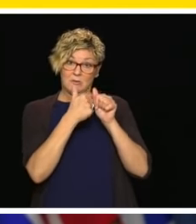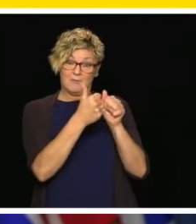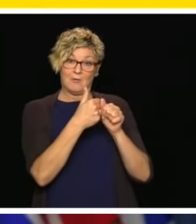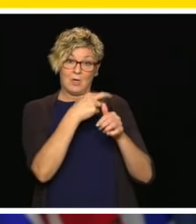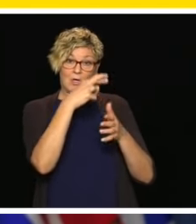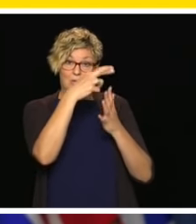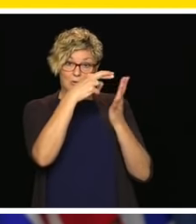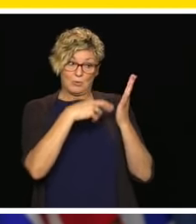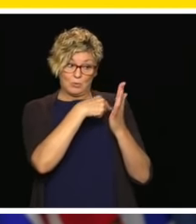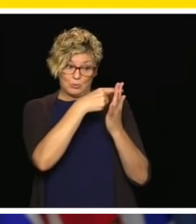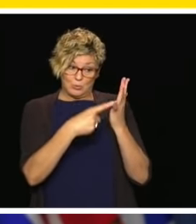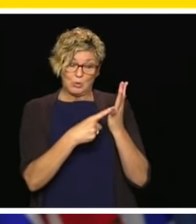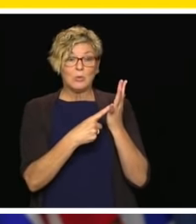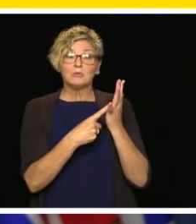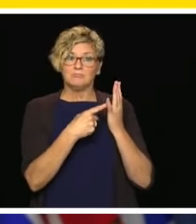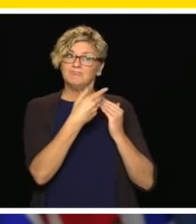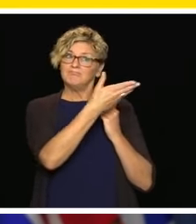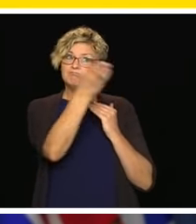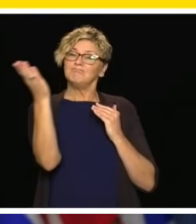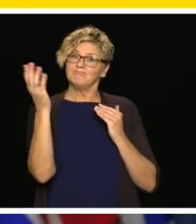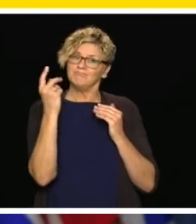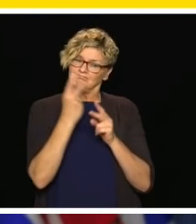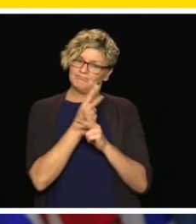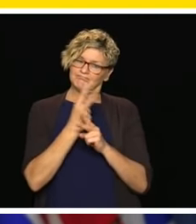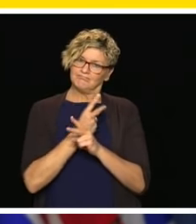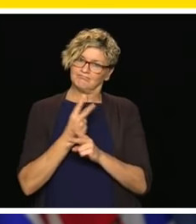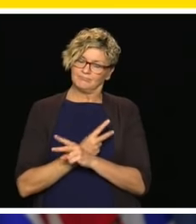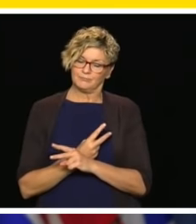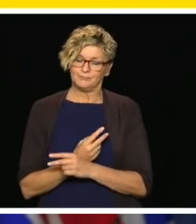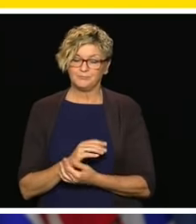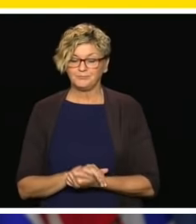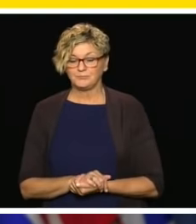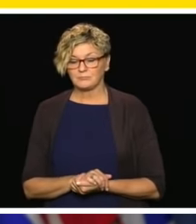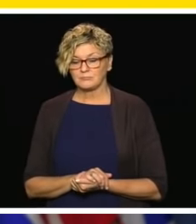expectations. That's Our next question is from .